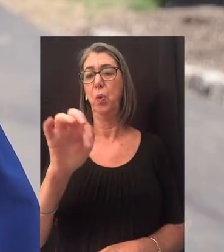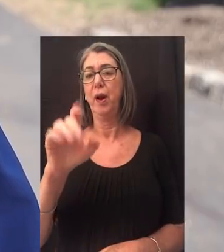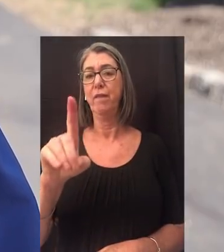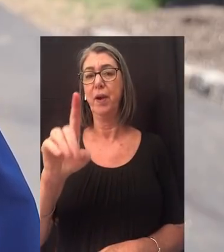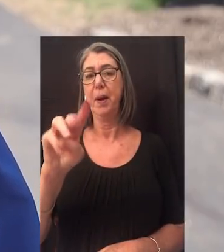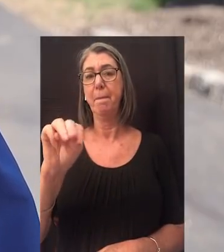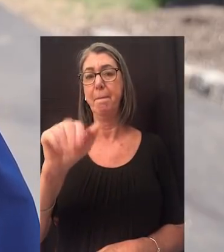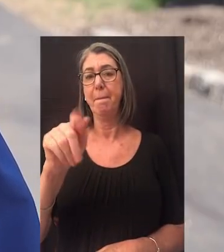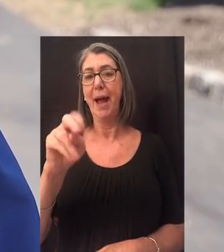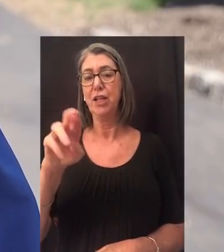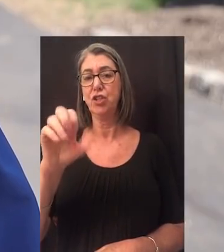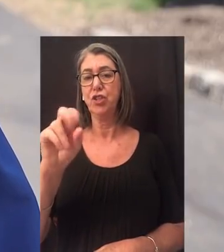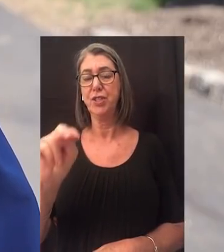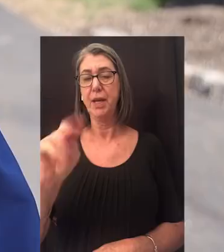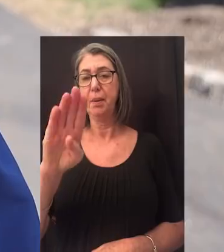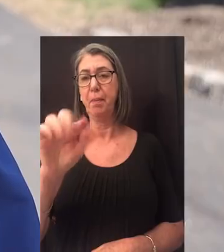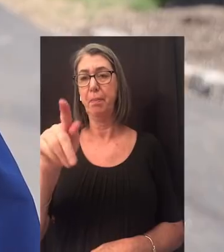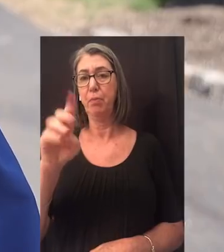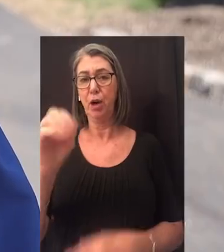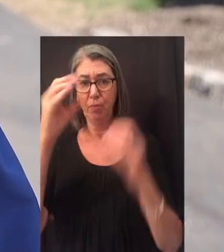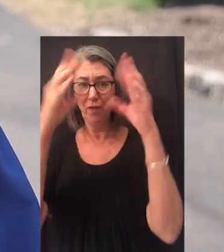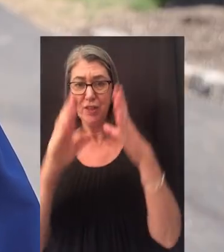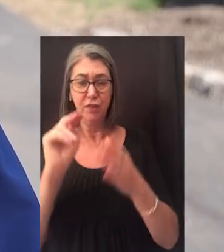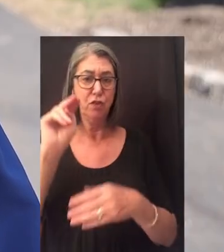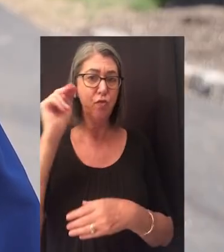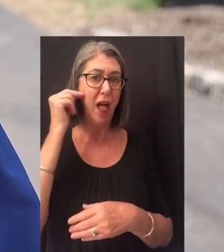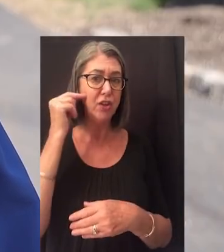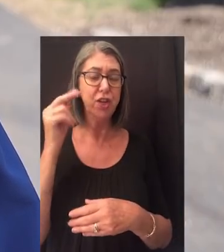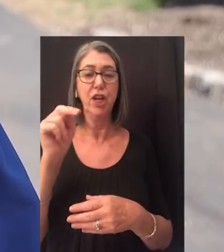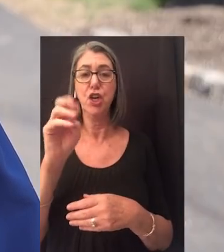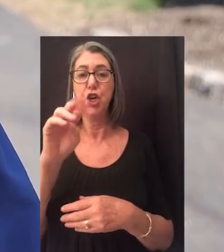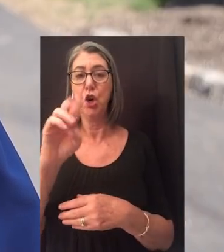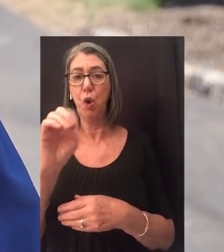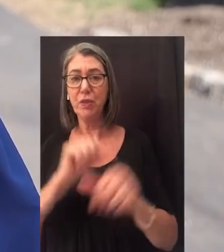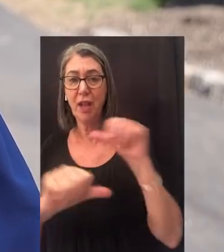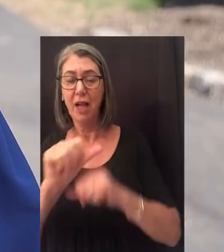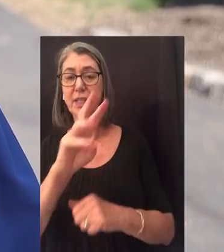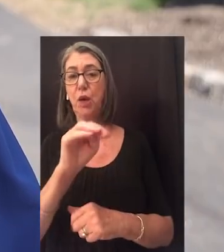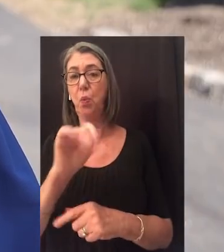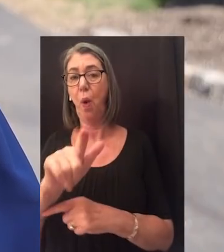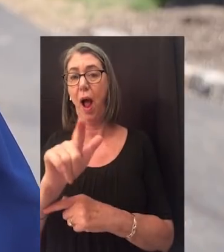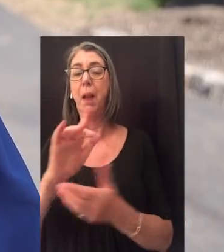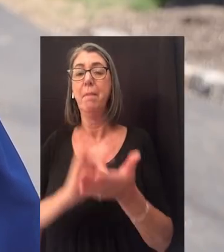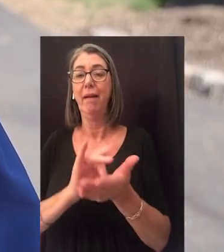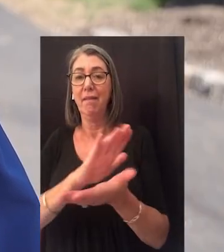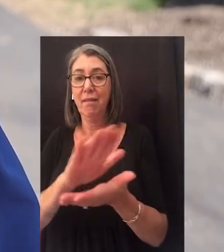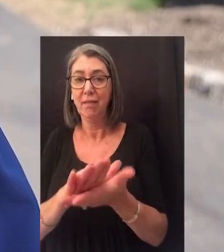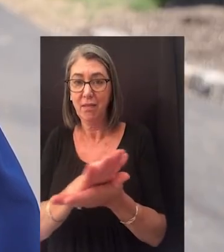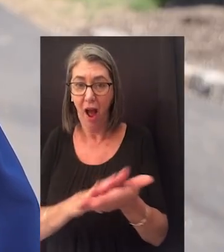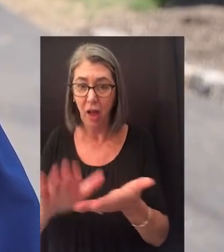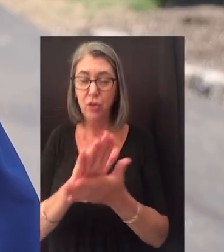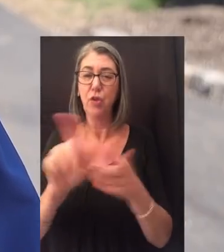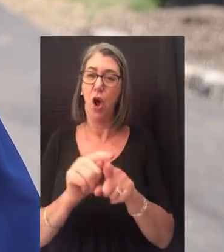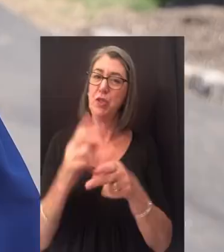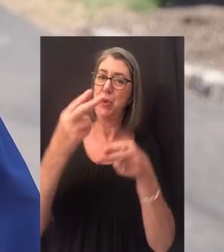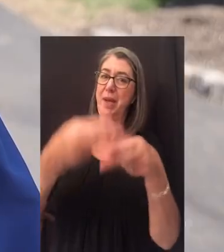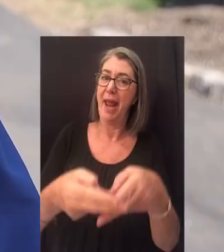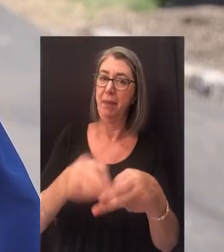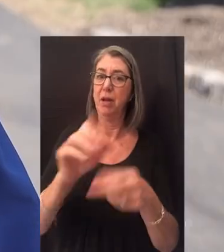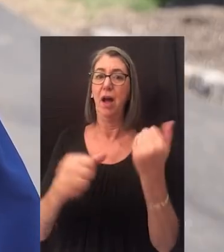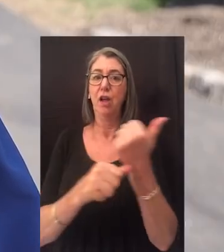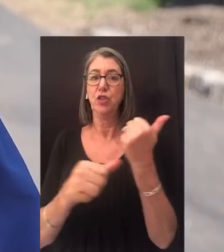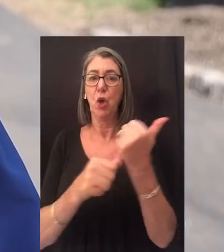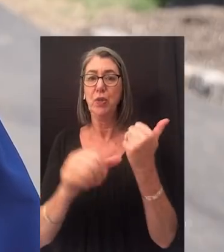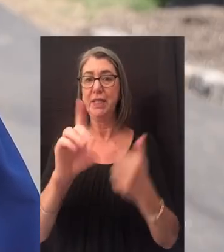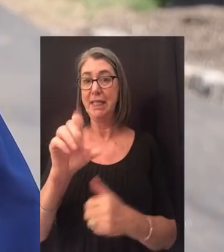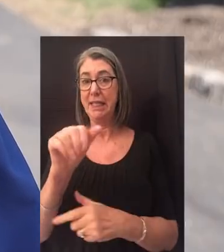Masterson Burke Professor of Neurology and Neuroscience at Weill Medical College, where you were also named associate dean.